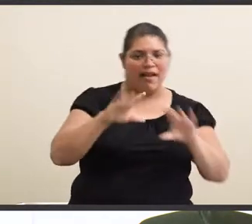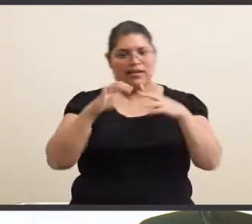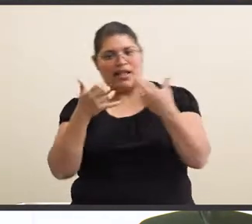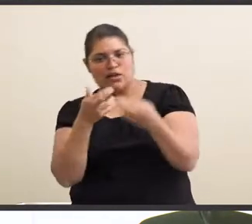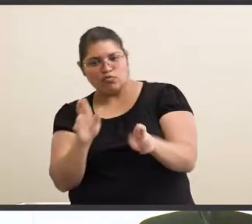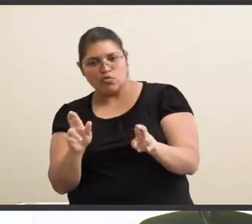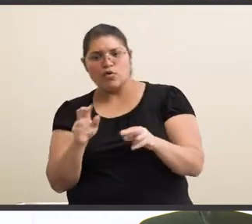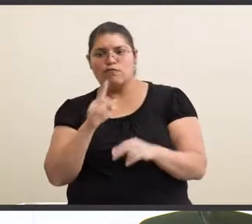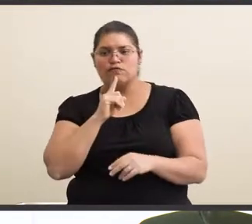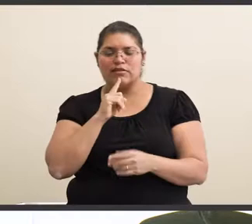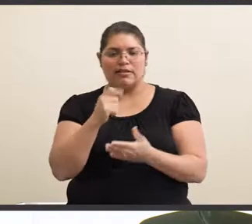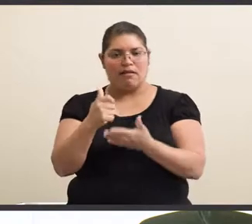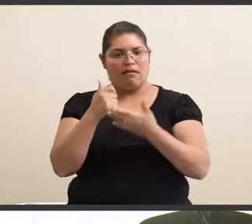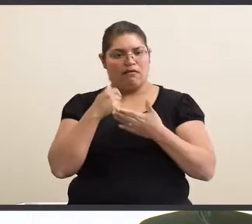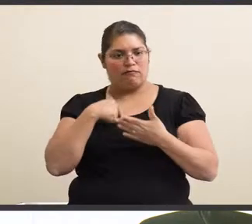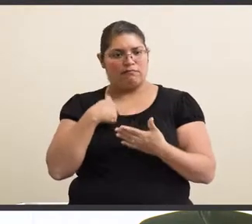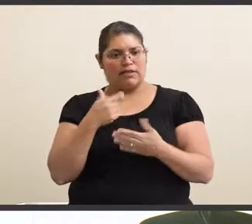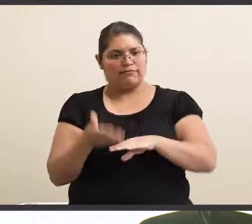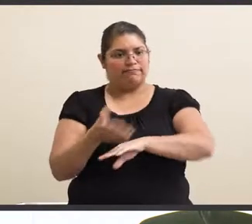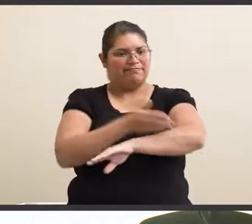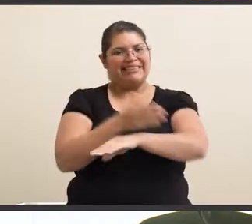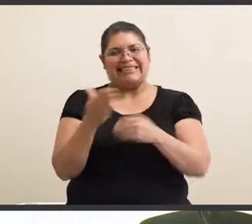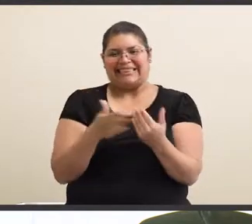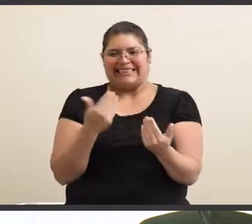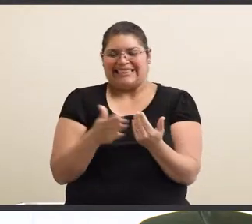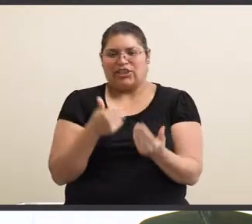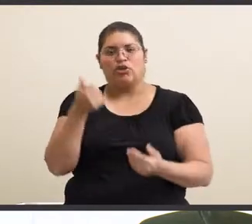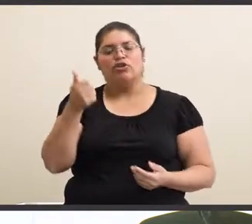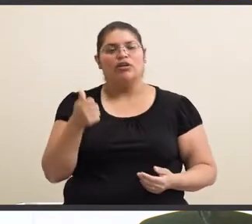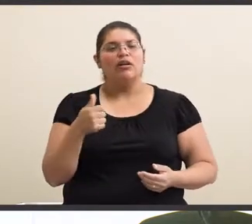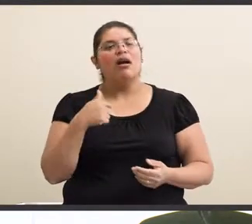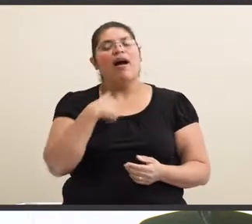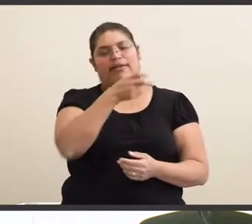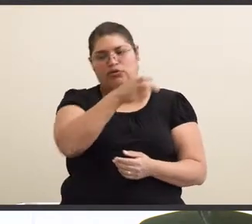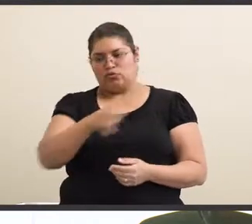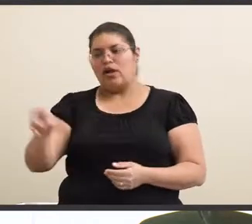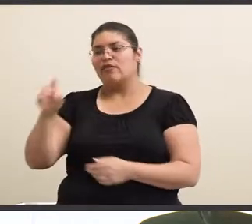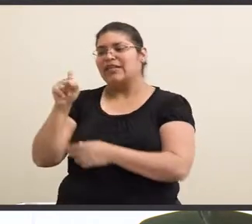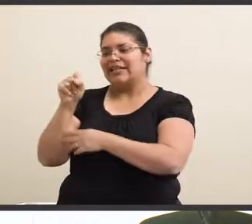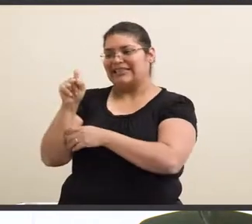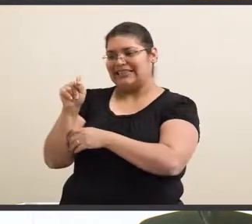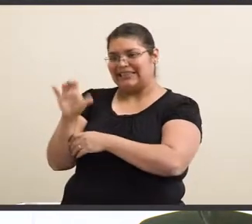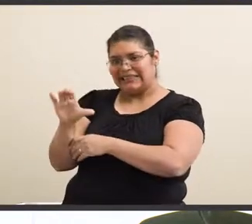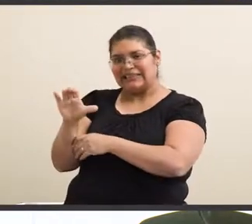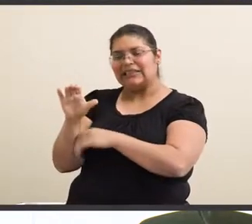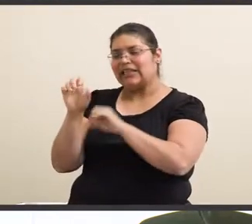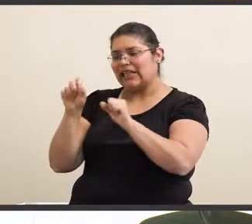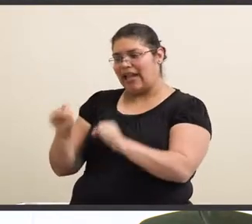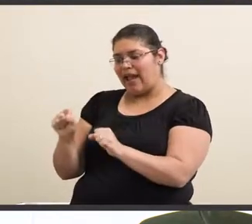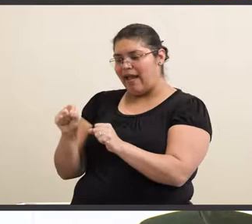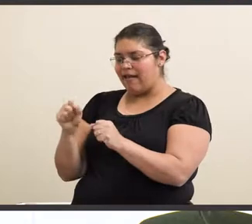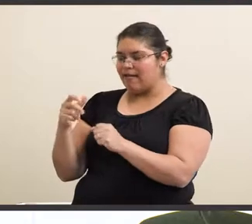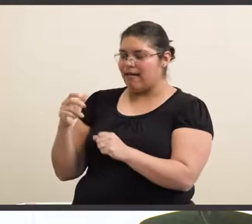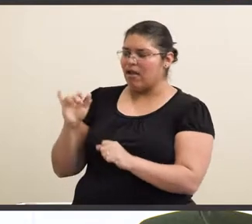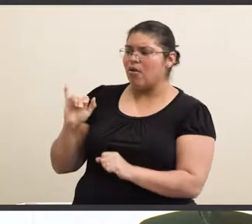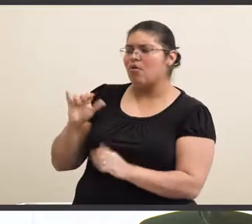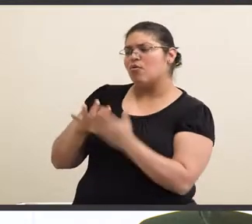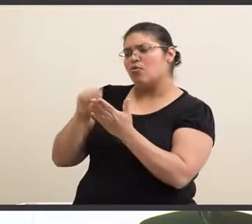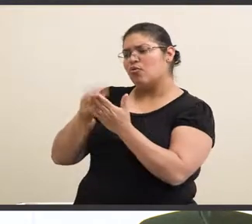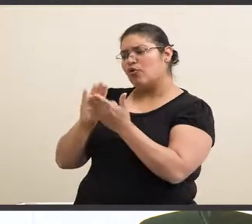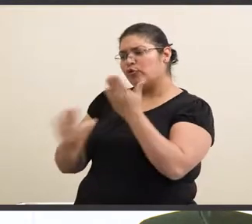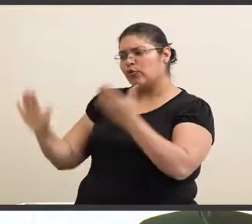everything a lot more easier for me. I transferred to STC in order to get a better feel for the college